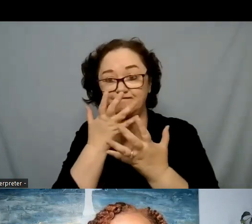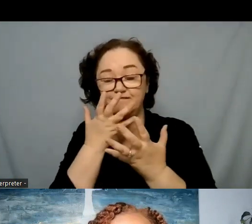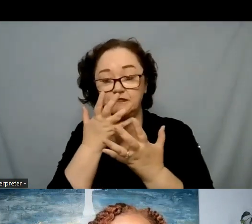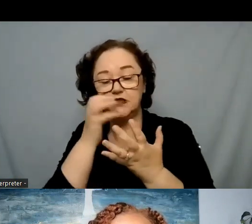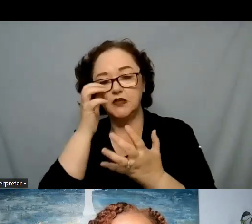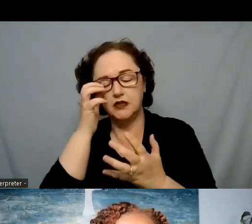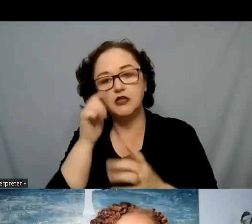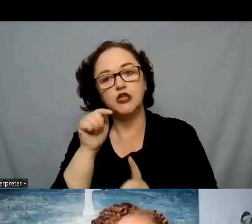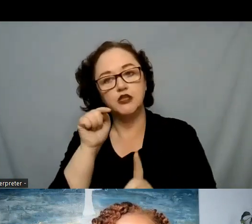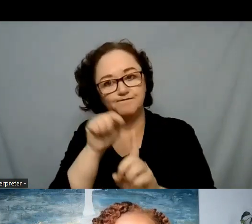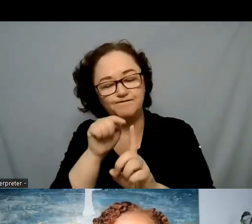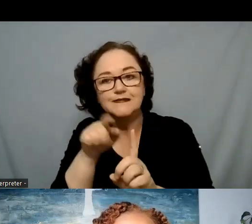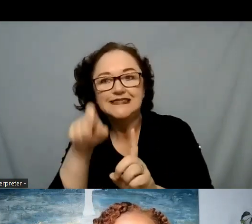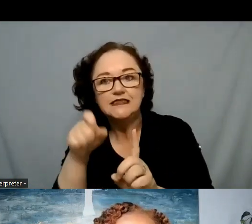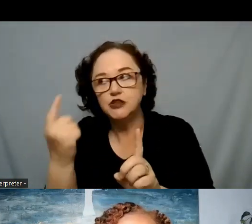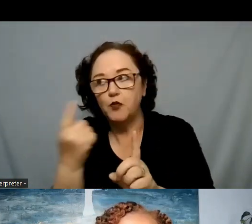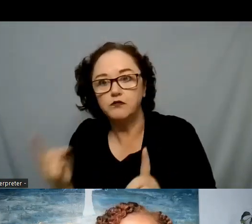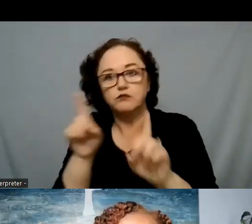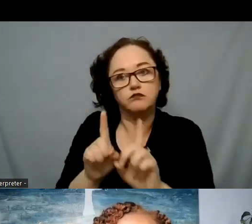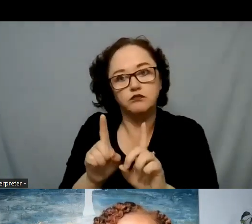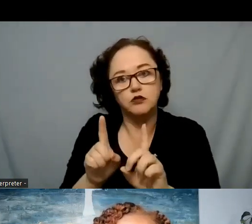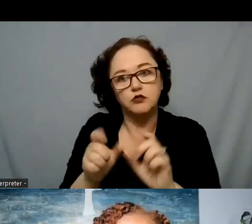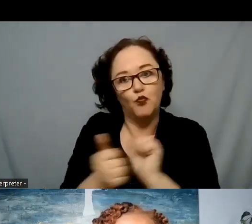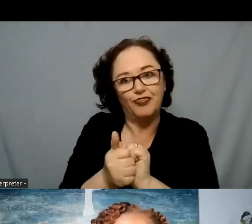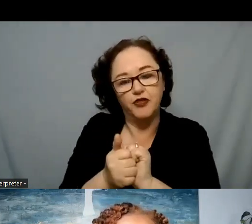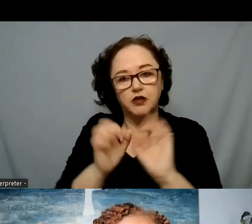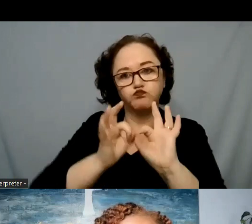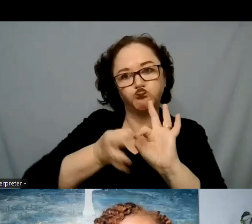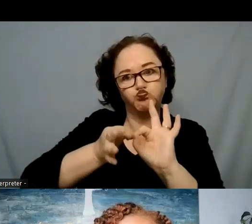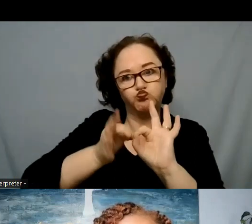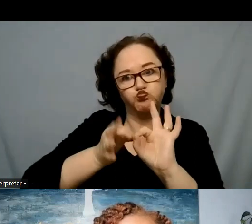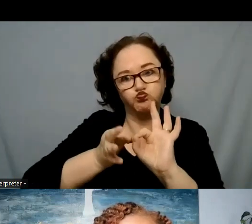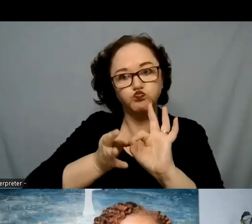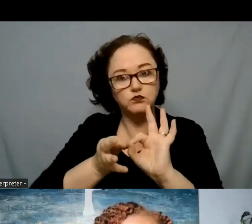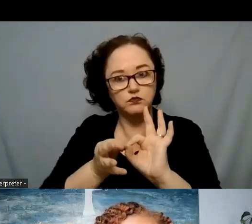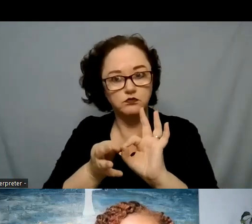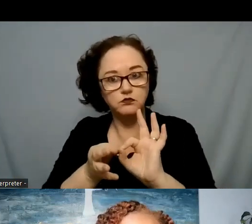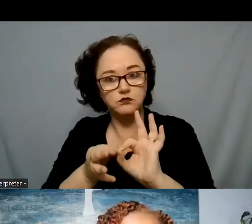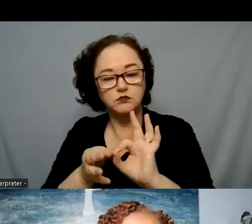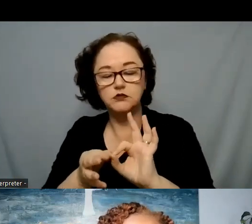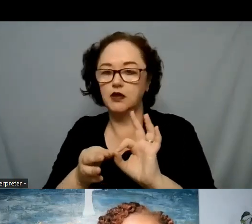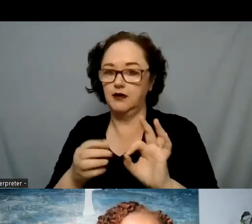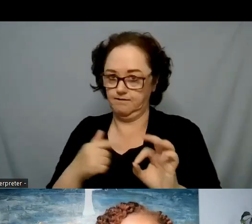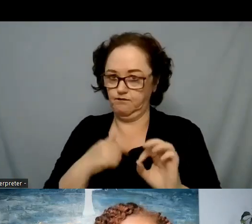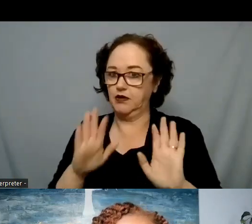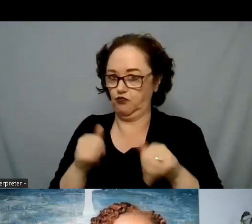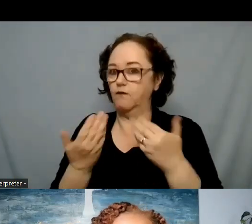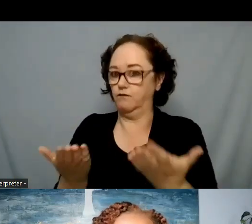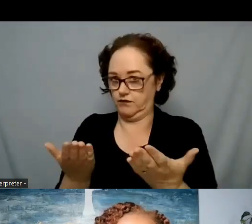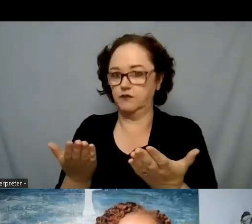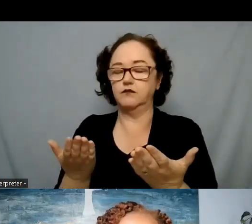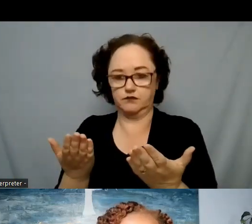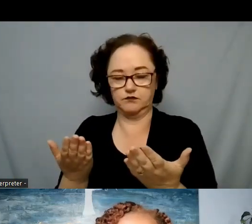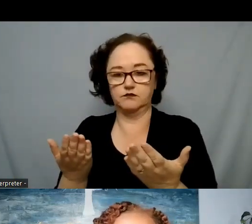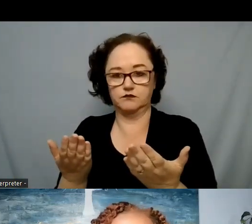room to interpret. And that was one of the recommendations that I ended up making to the system